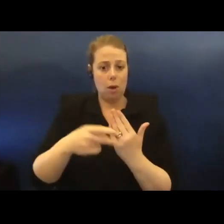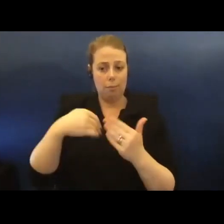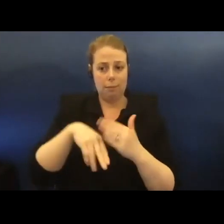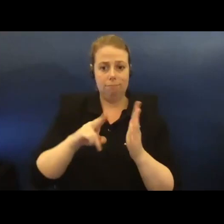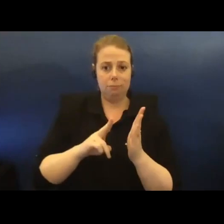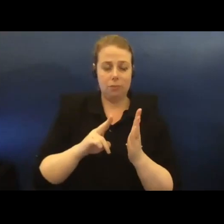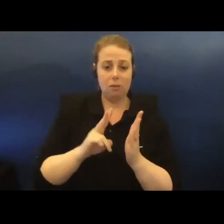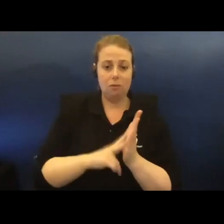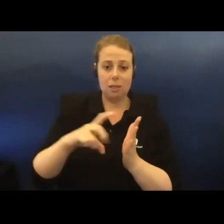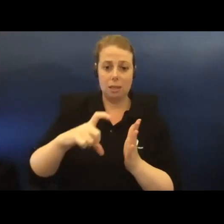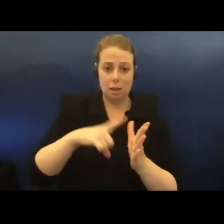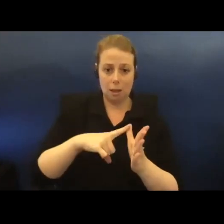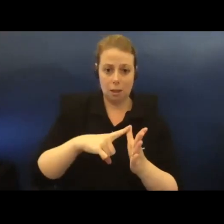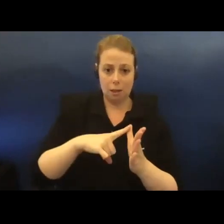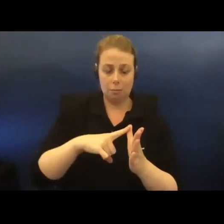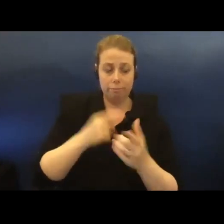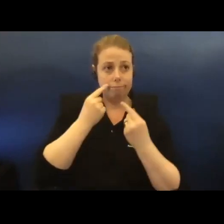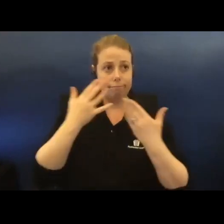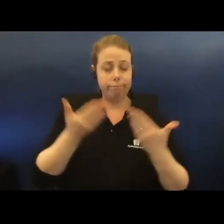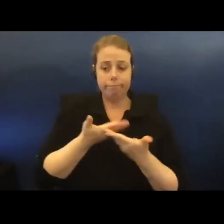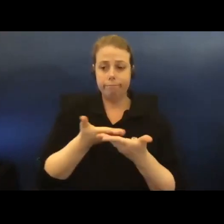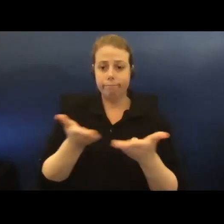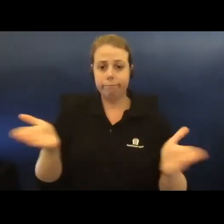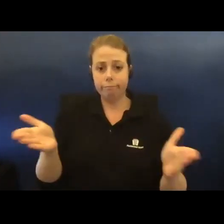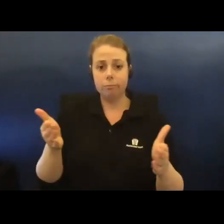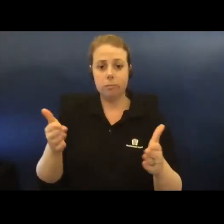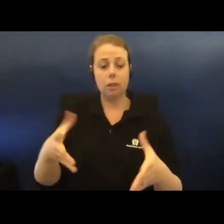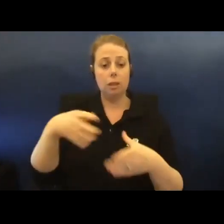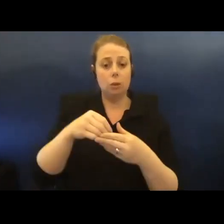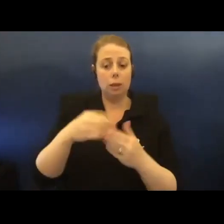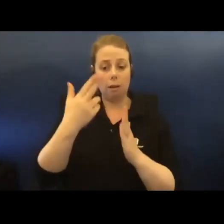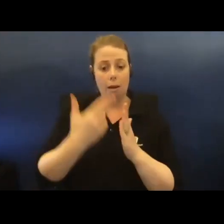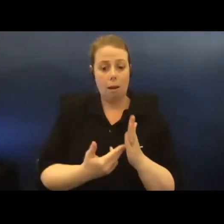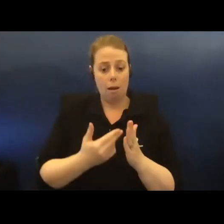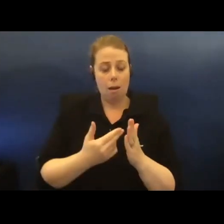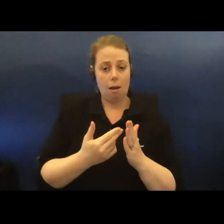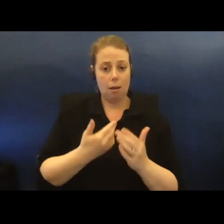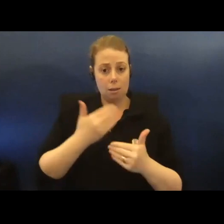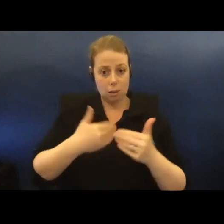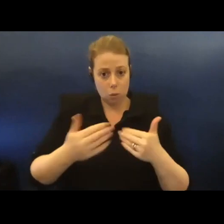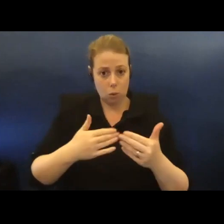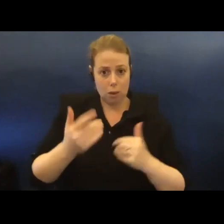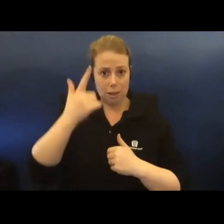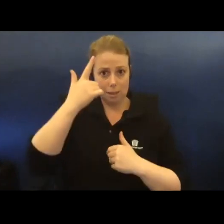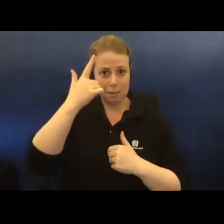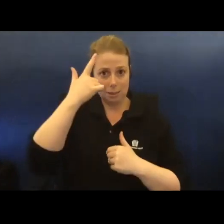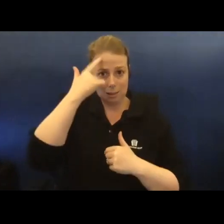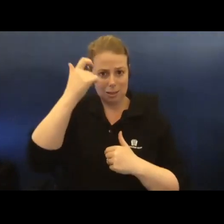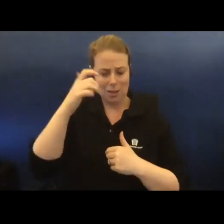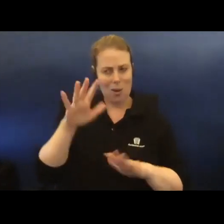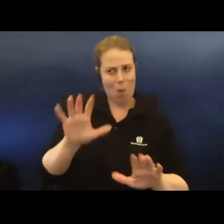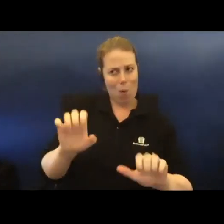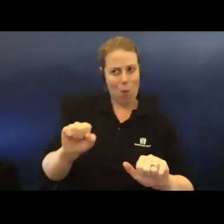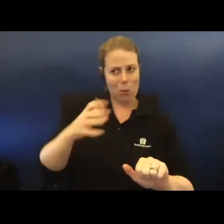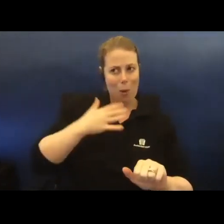Nina has exhibited widely, including in artist-run initiatives and the, hang on, I've got to say this properly, Nina